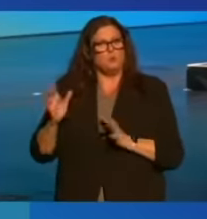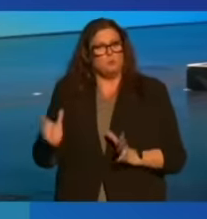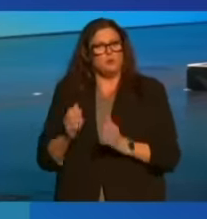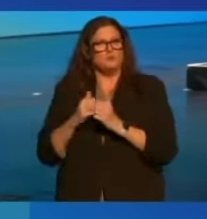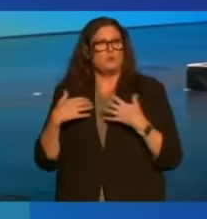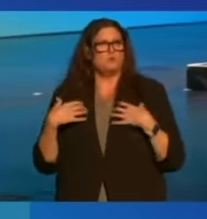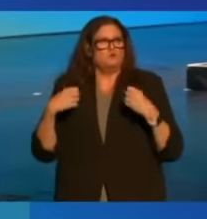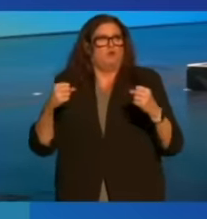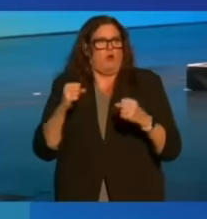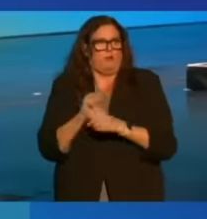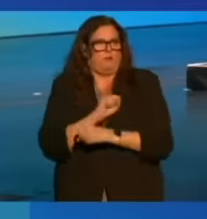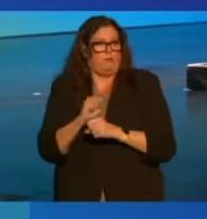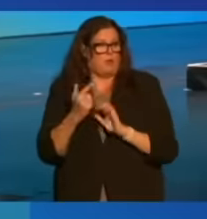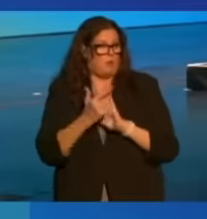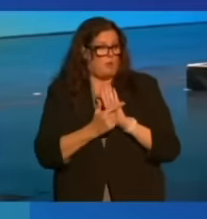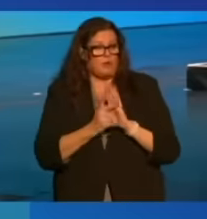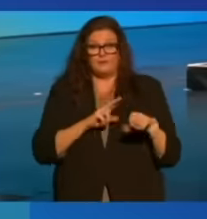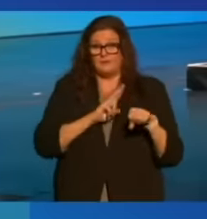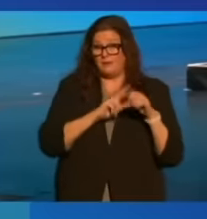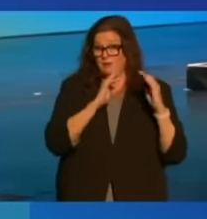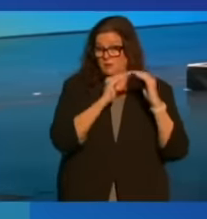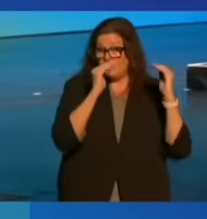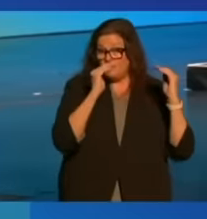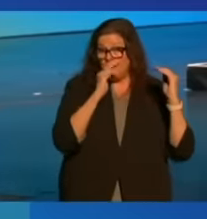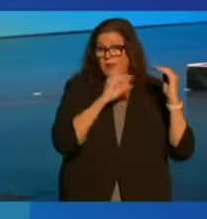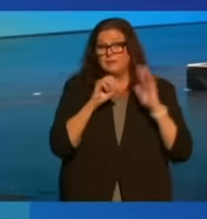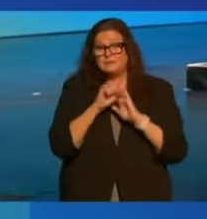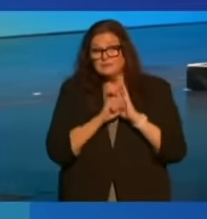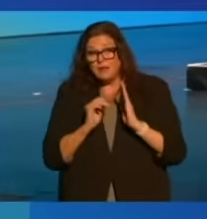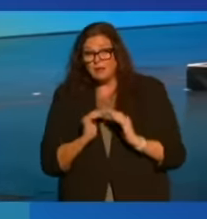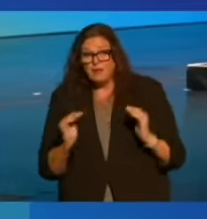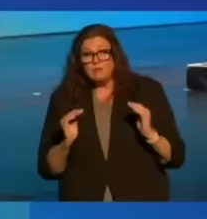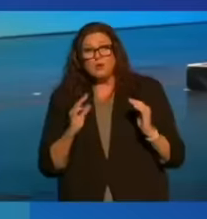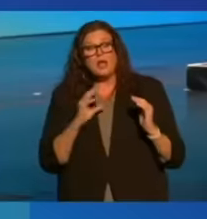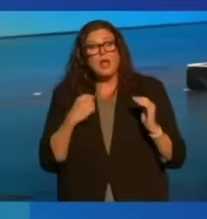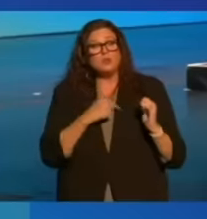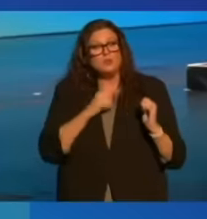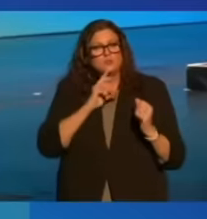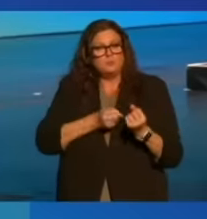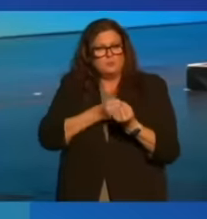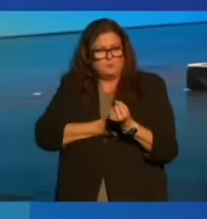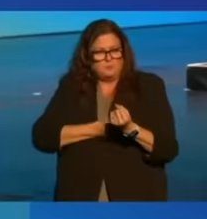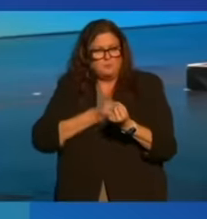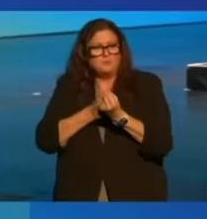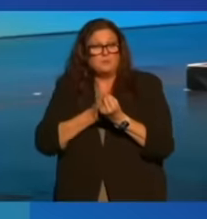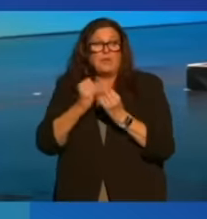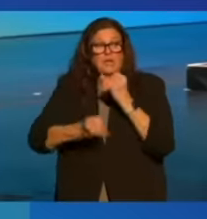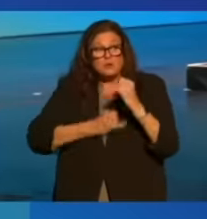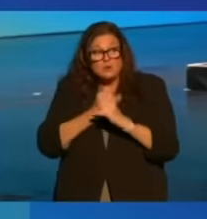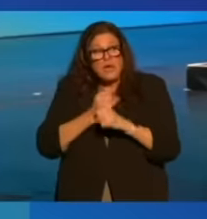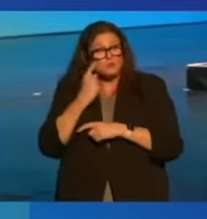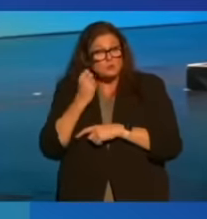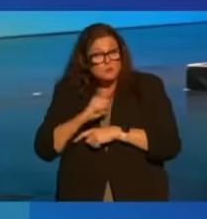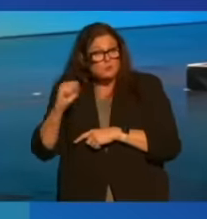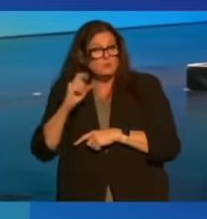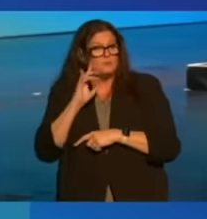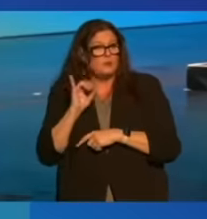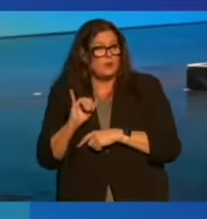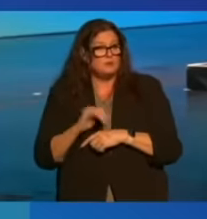laws, both at the national level and the state levels. And we should support international movements